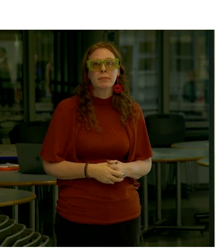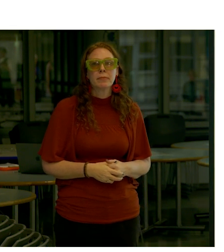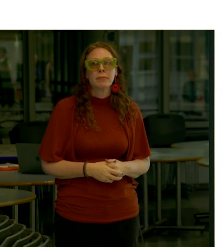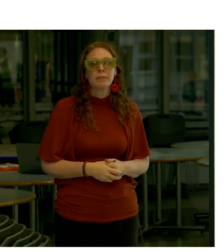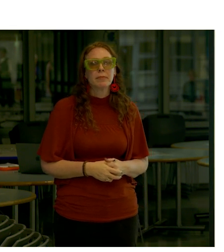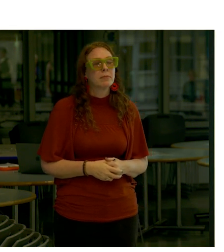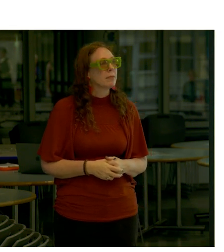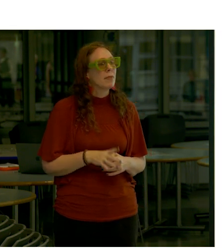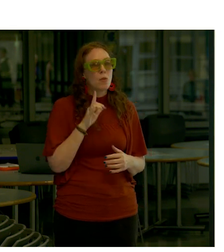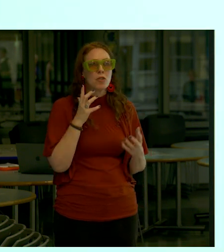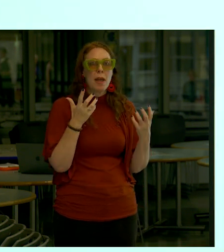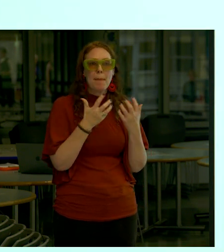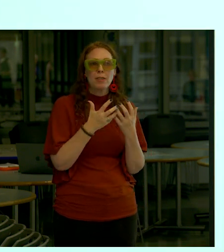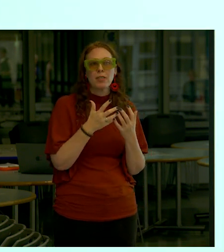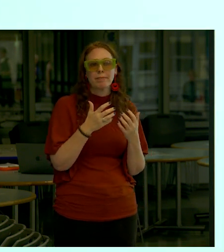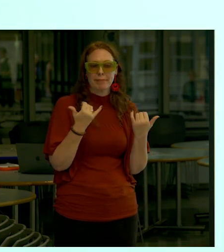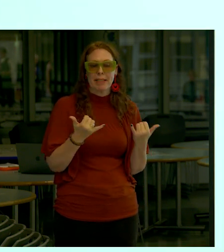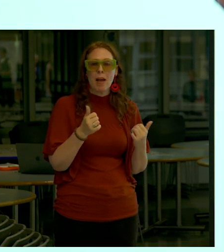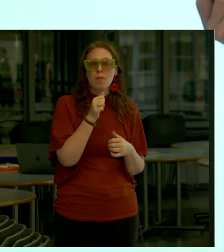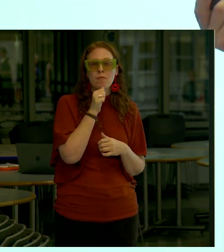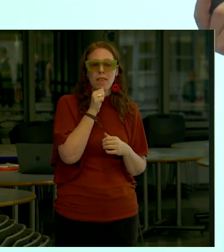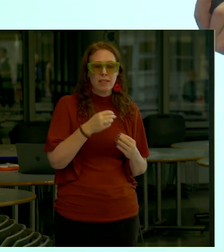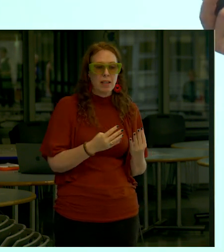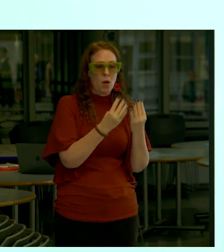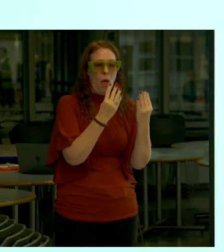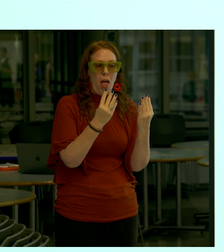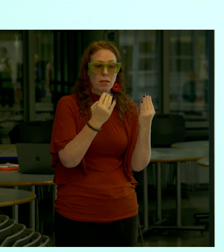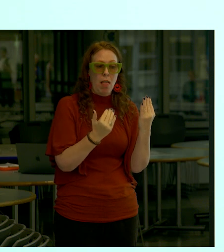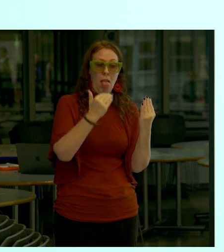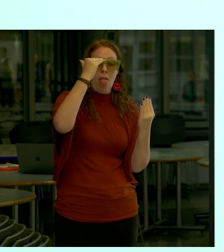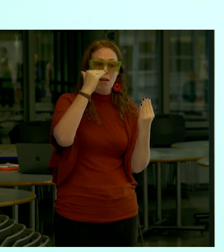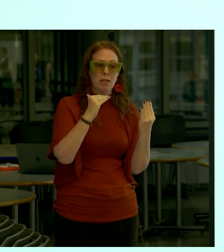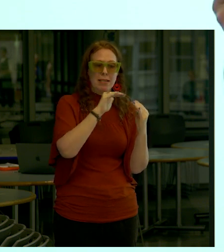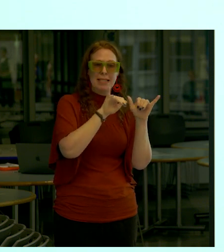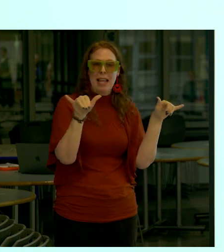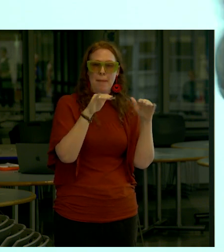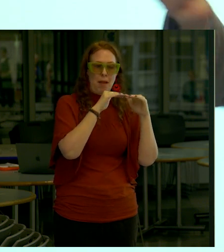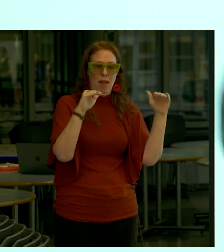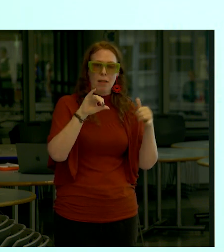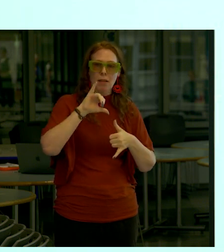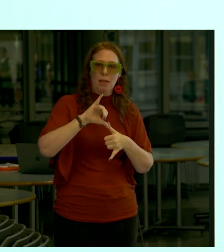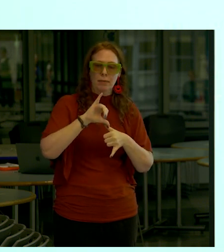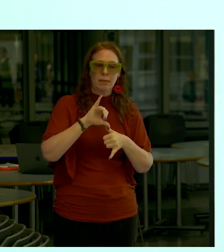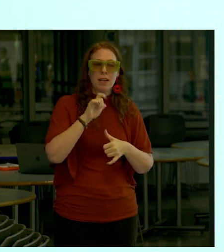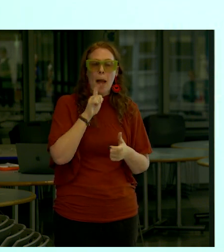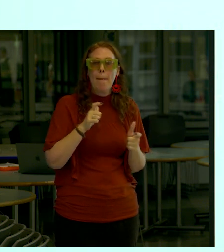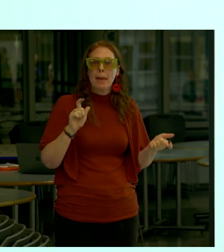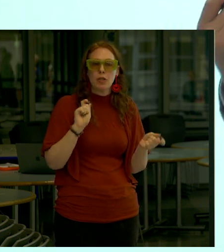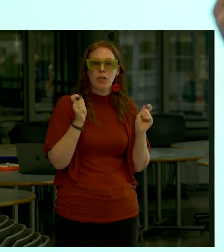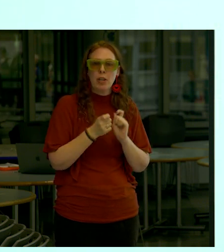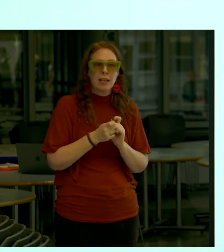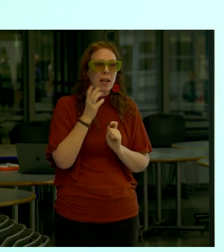which matches the existing privacy wall and is more or less at the same height so there's not a significant change to the you know, to the